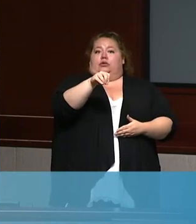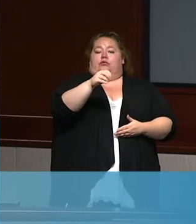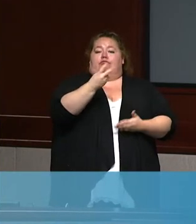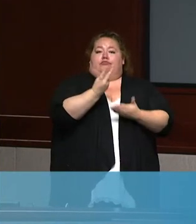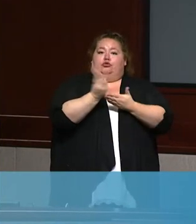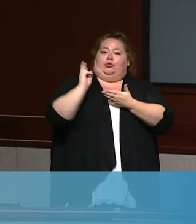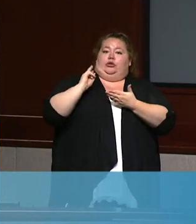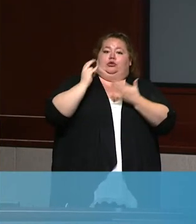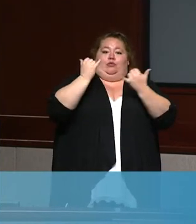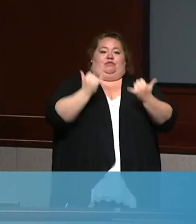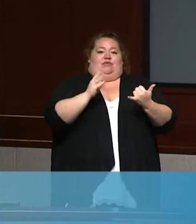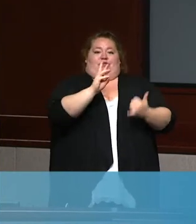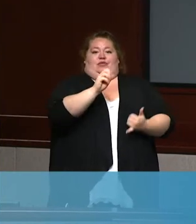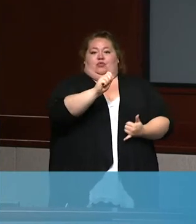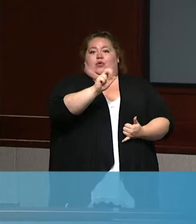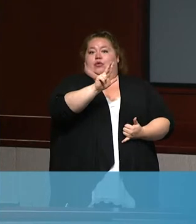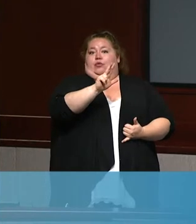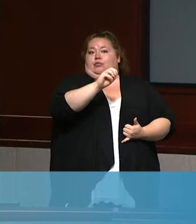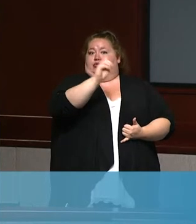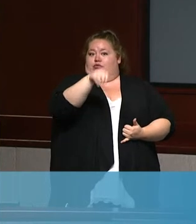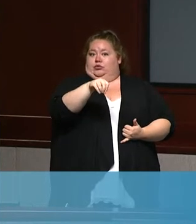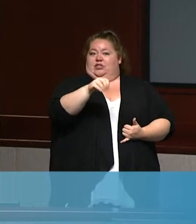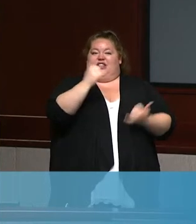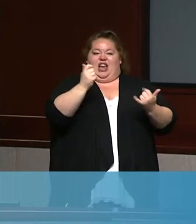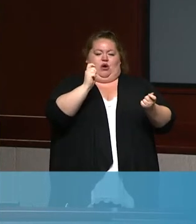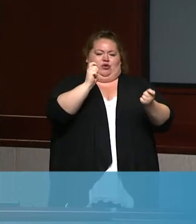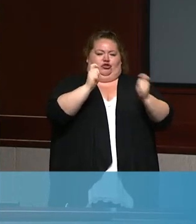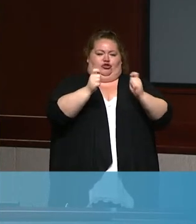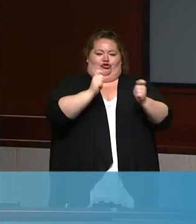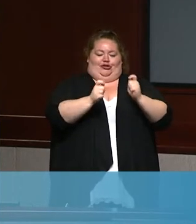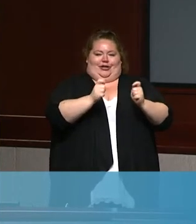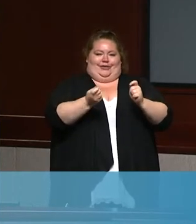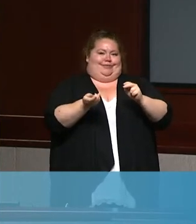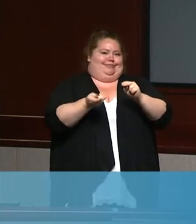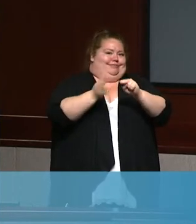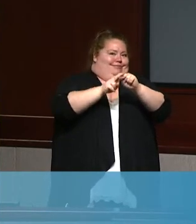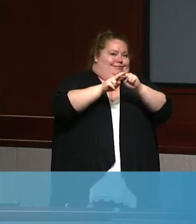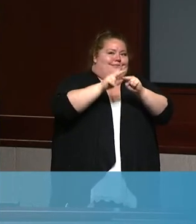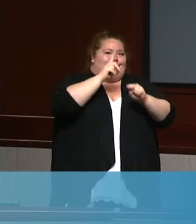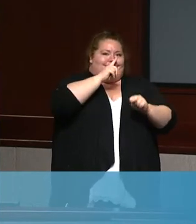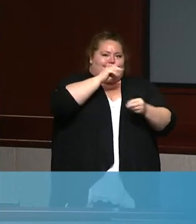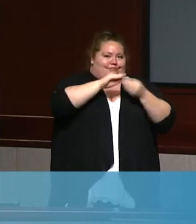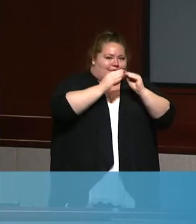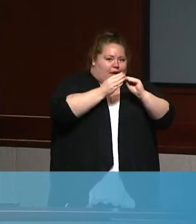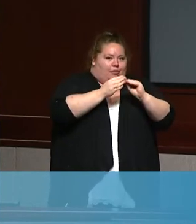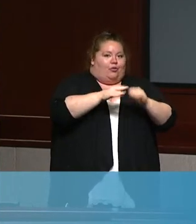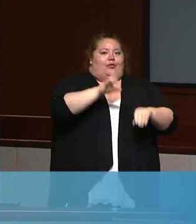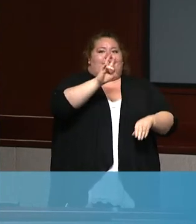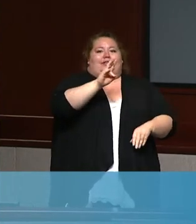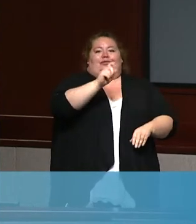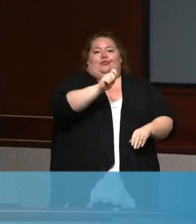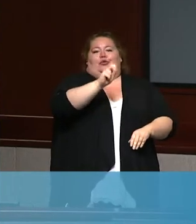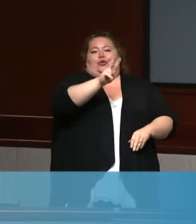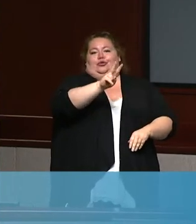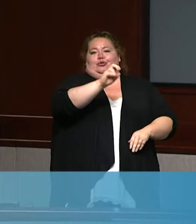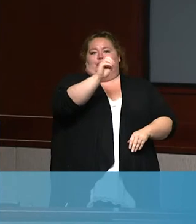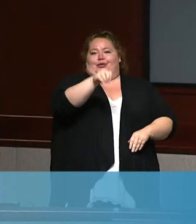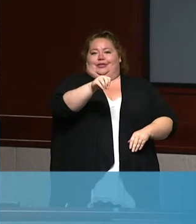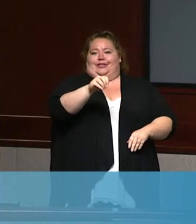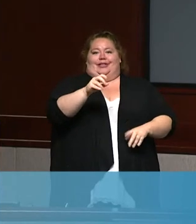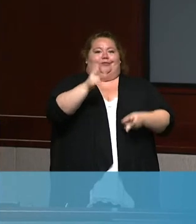The adjusted case rate, however, is now 7.2. So that keeps us into that purple tier.